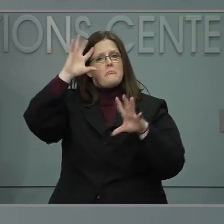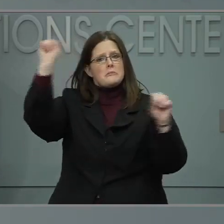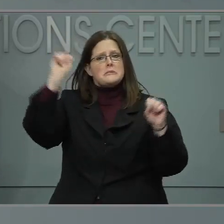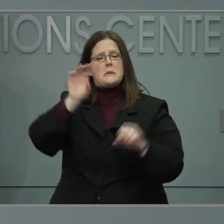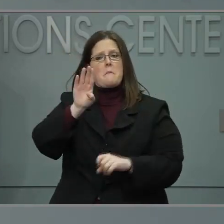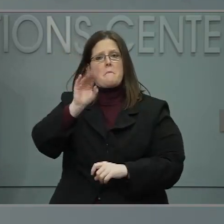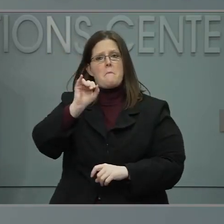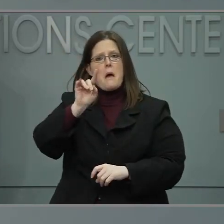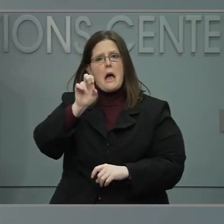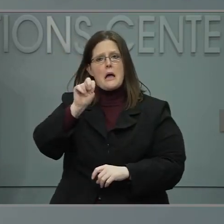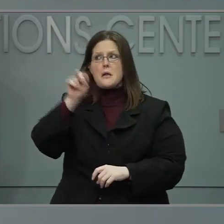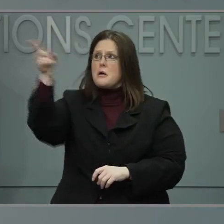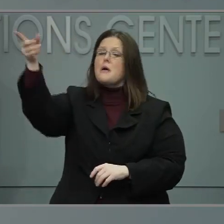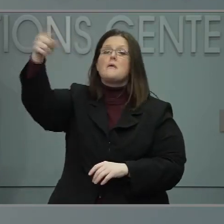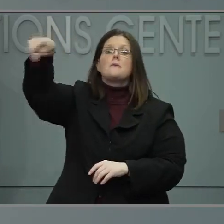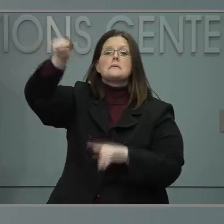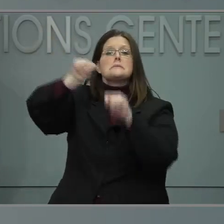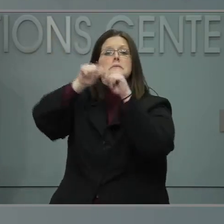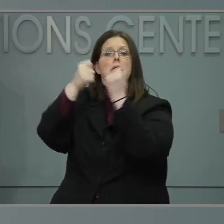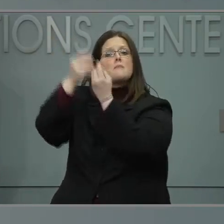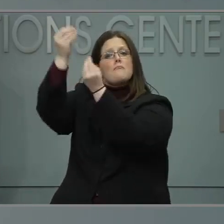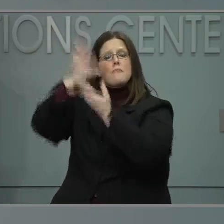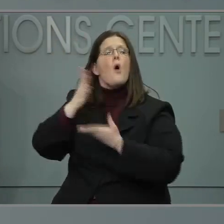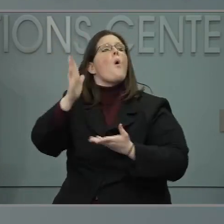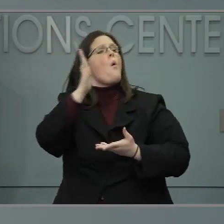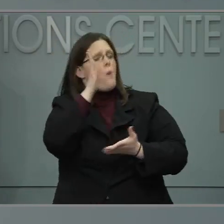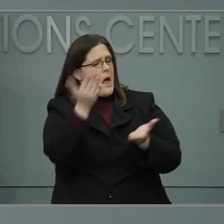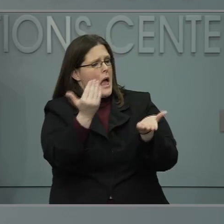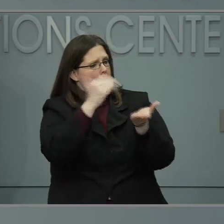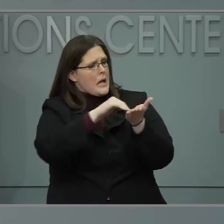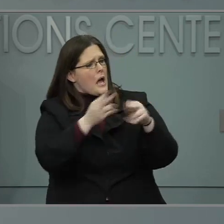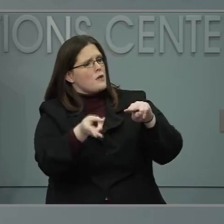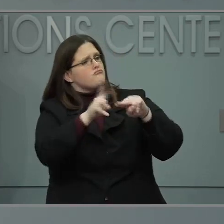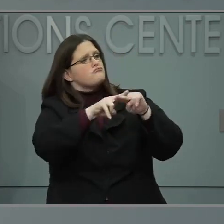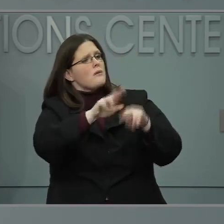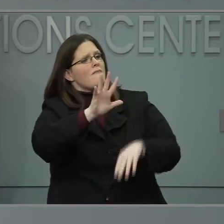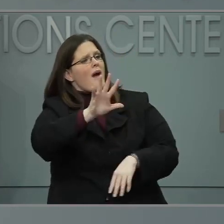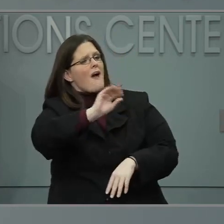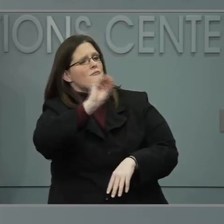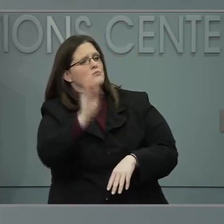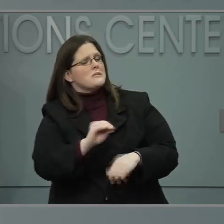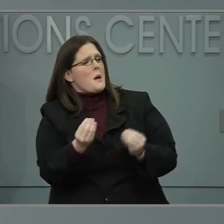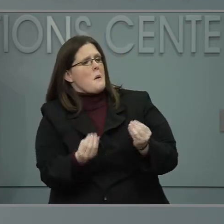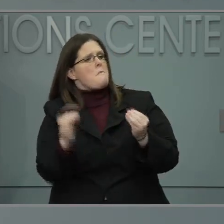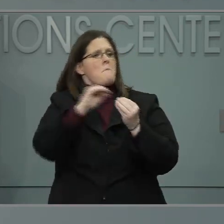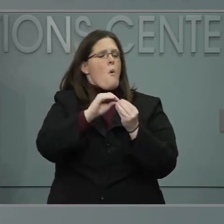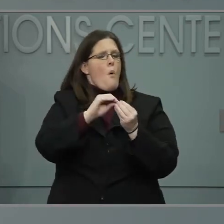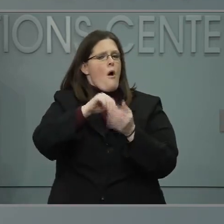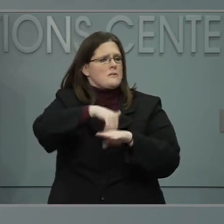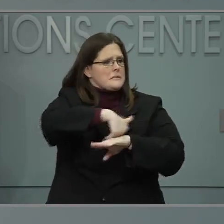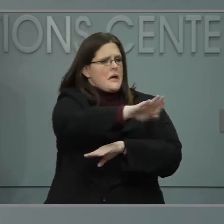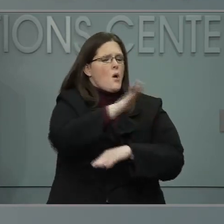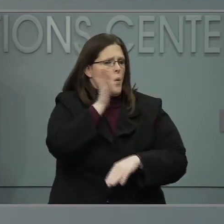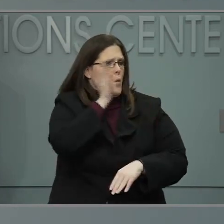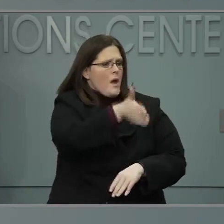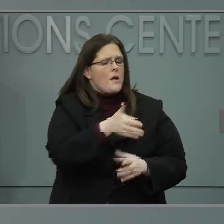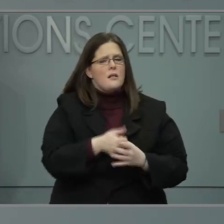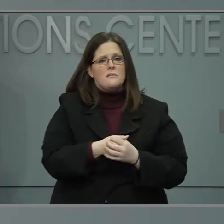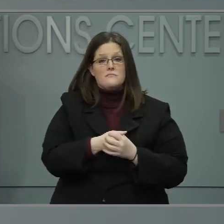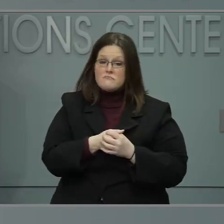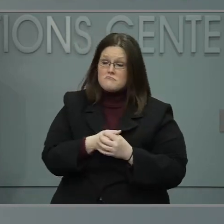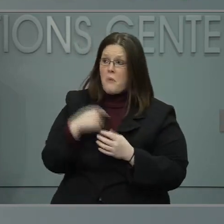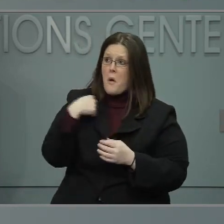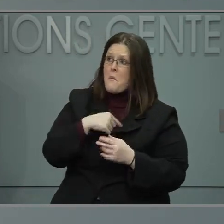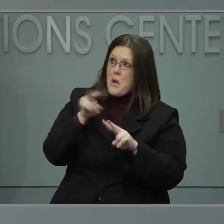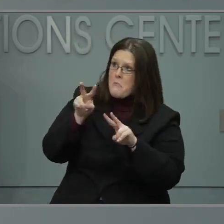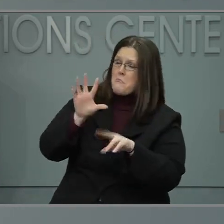increase in vaccine supply this week. That's good. Now I know all of this is hard and I want people to